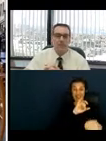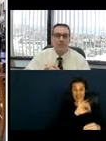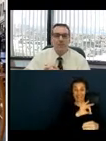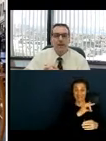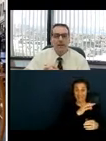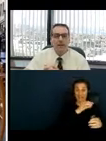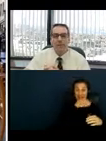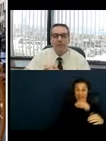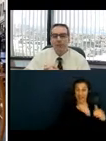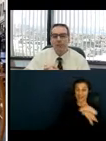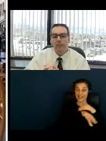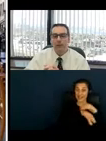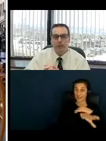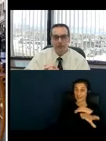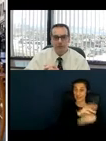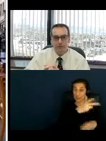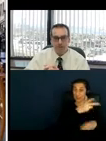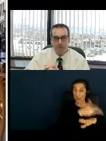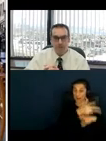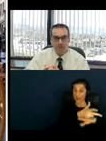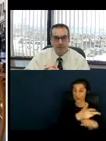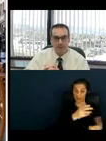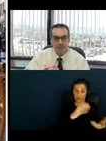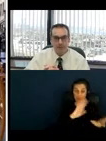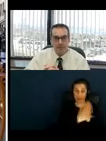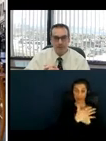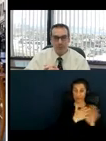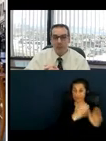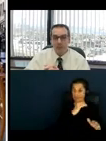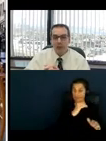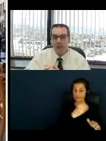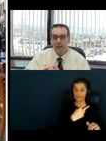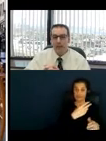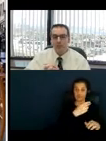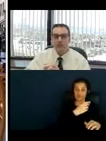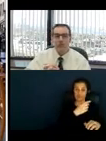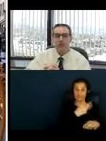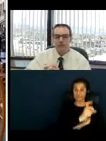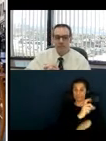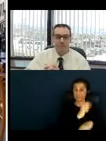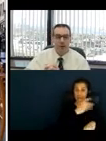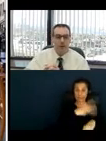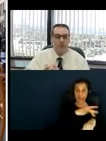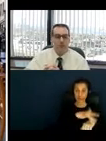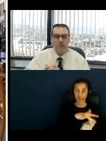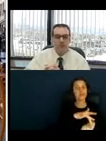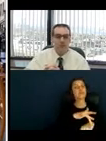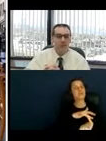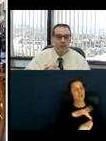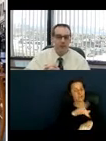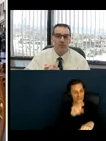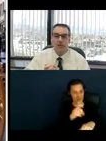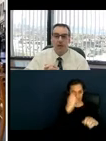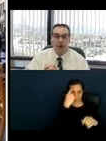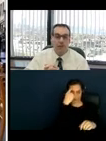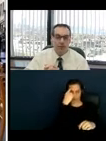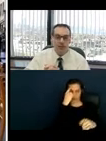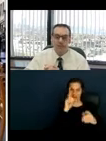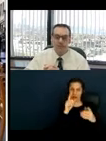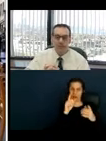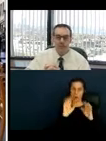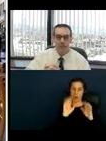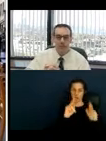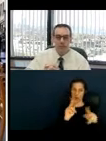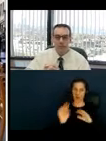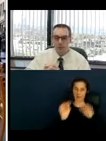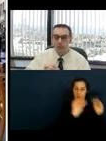the municipality would need to relocate those spaces. Relocating the on street accessible parking spaces to the first unchanged